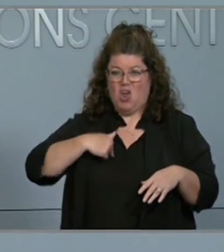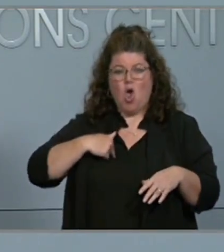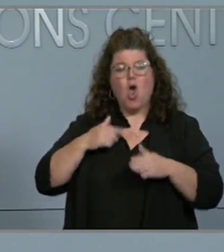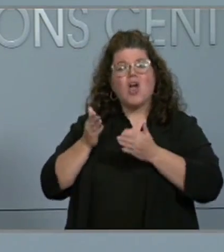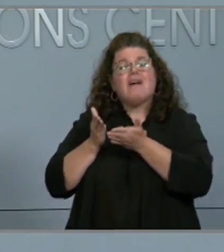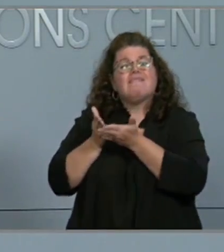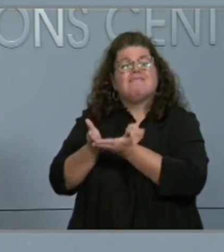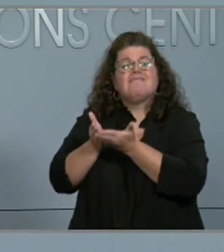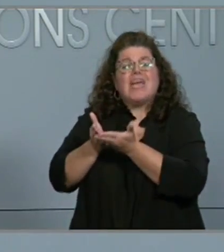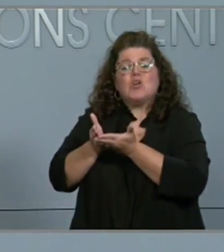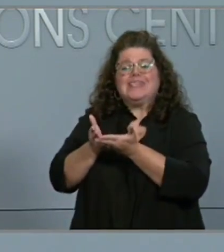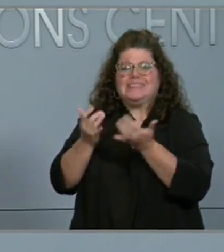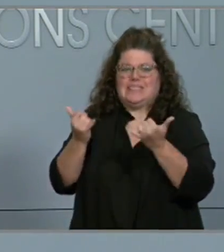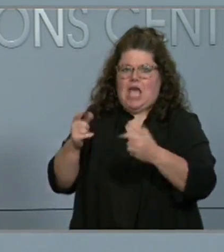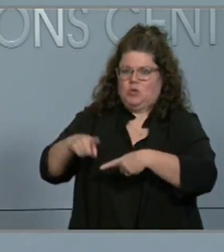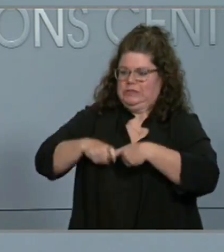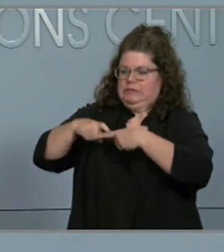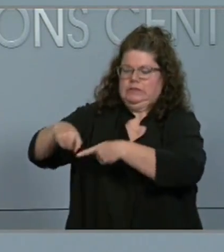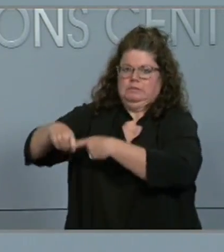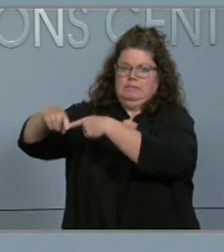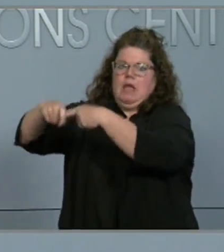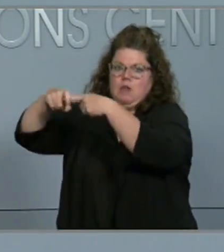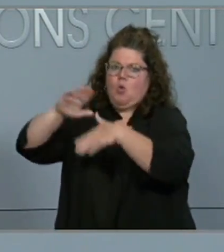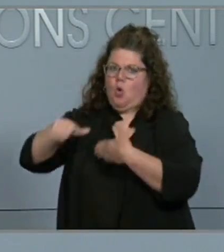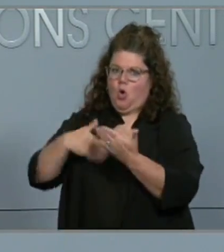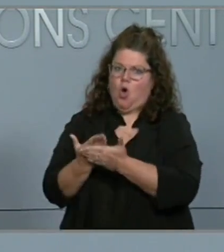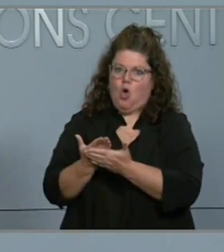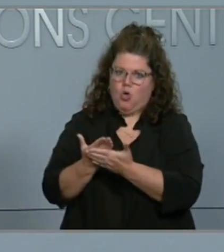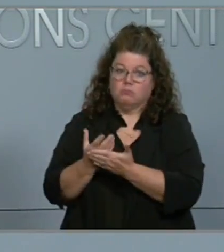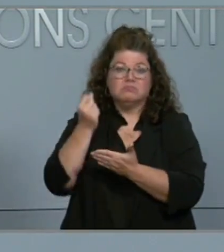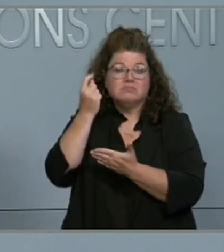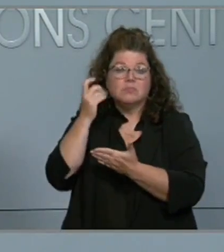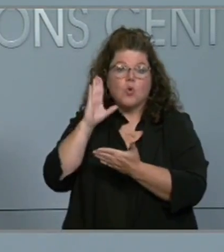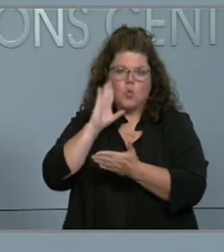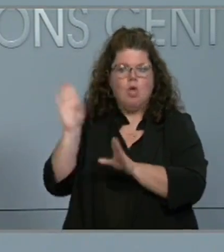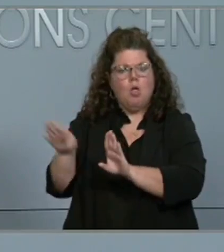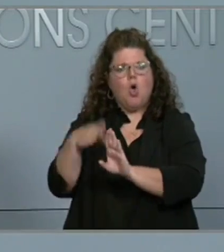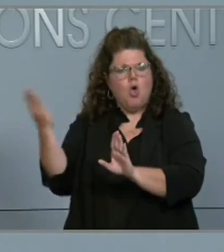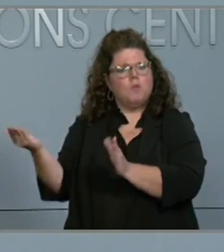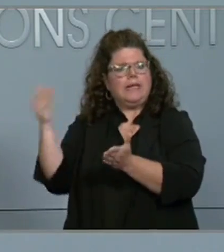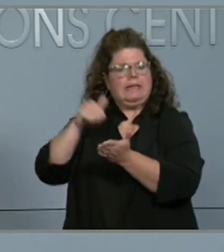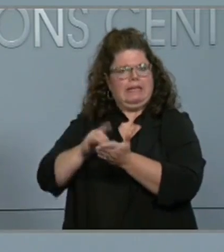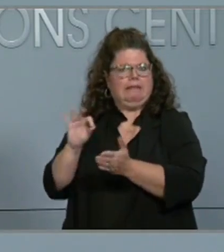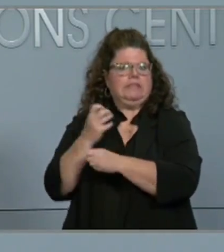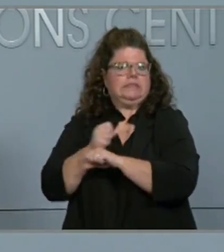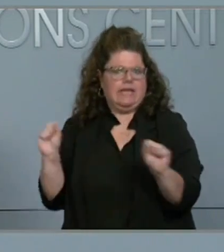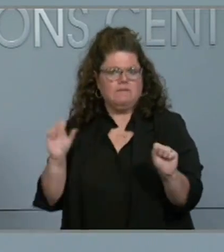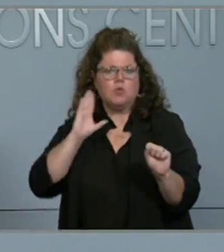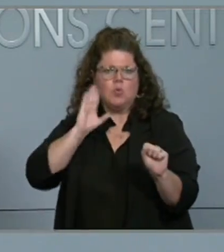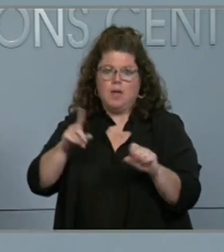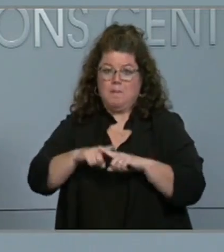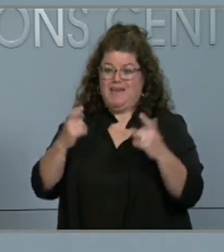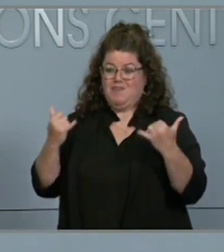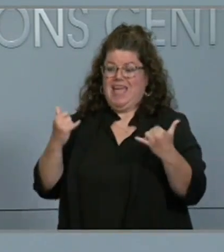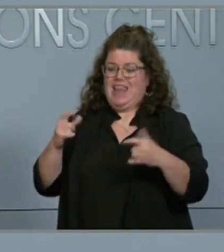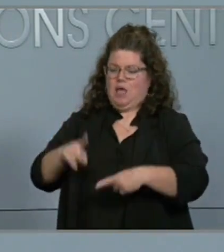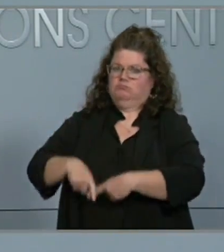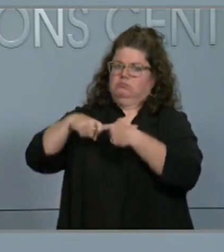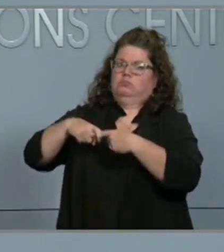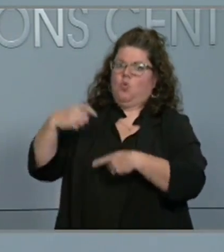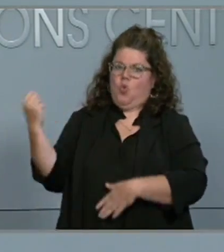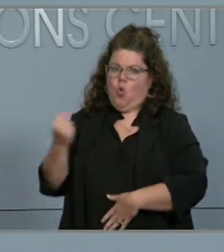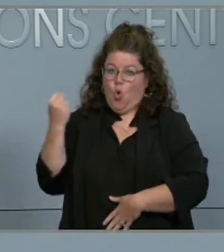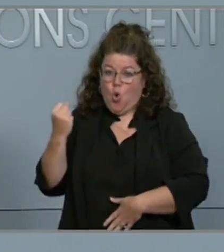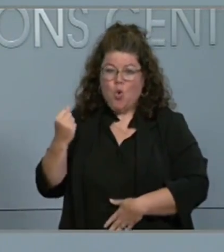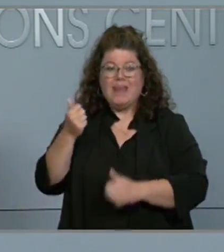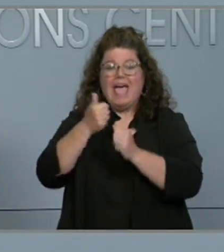routes are suspended at this time. Each route will reopen as soon as it is safe to do so. Our vessel activities are